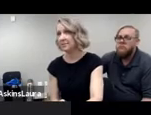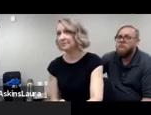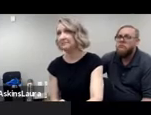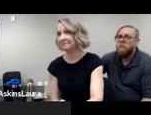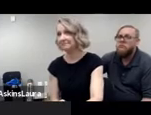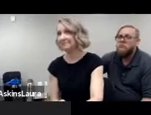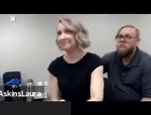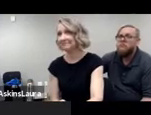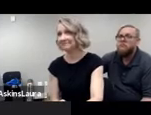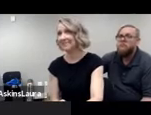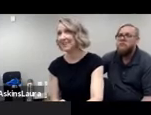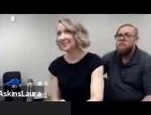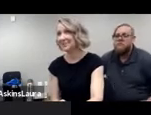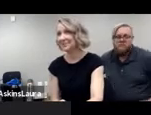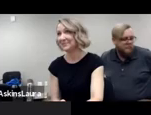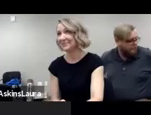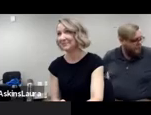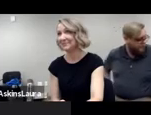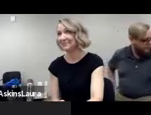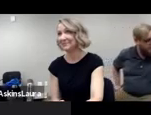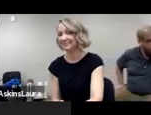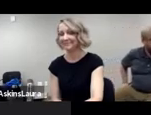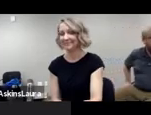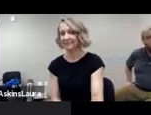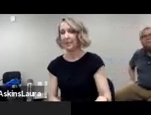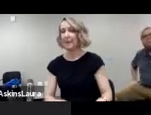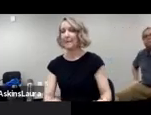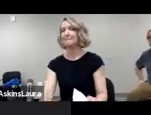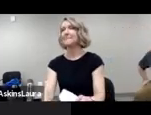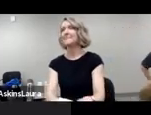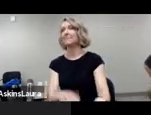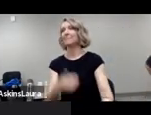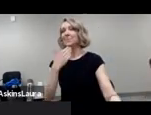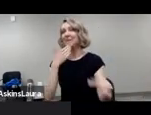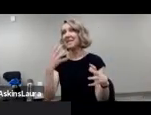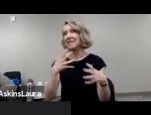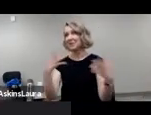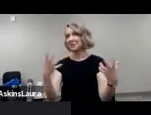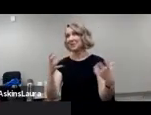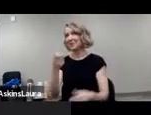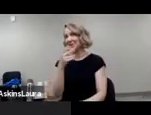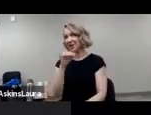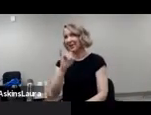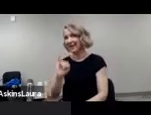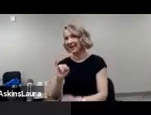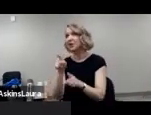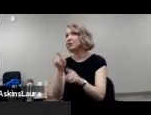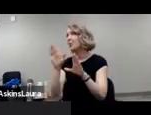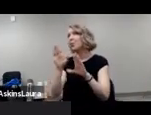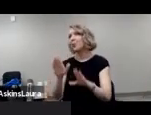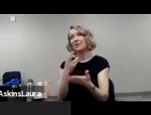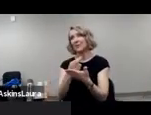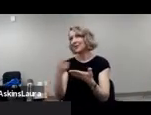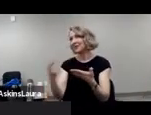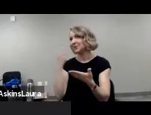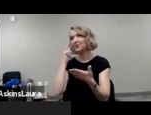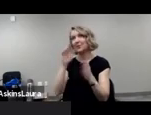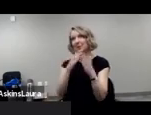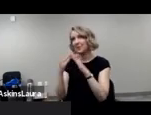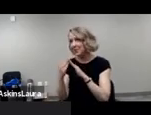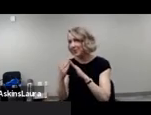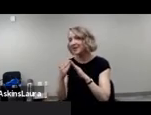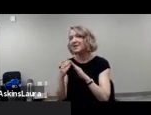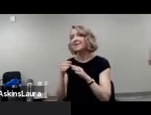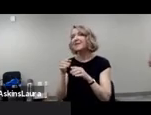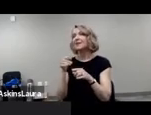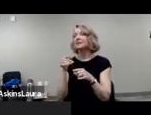happy to help. Thank you. Thank you so much, Sherry. You're a wonderful resource to the community